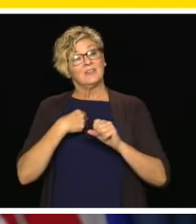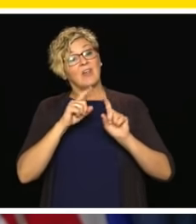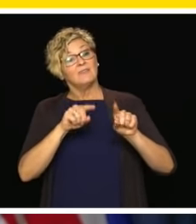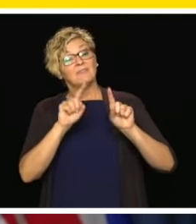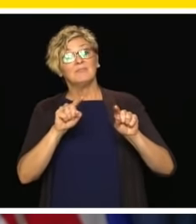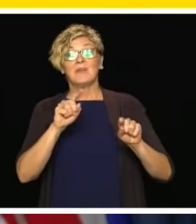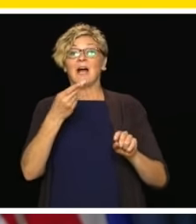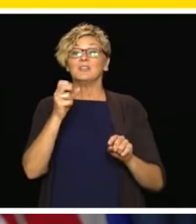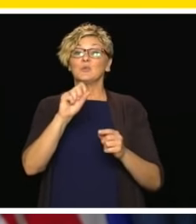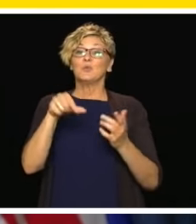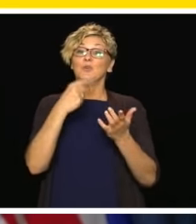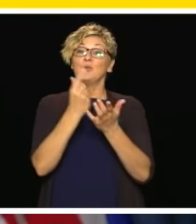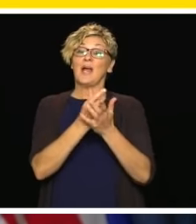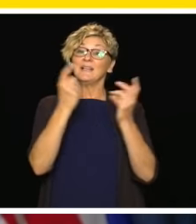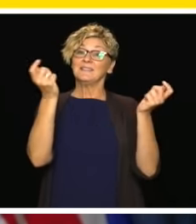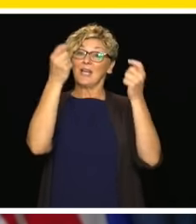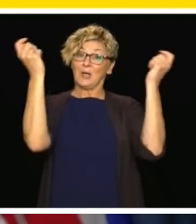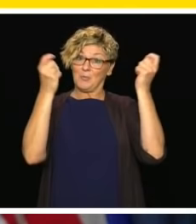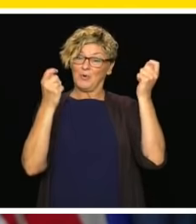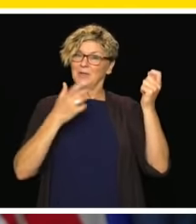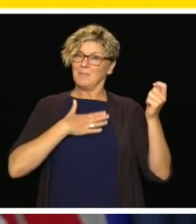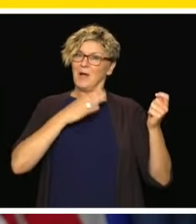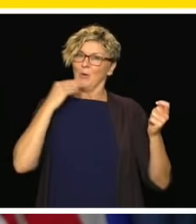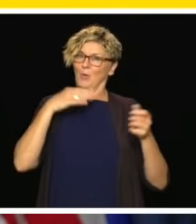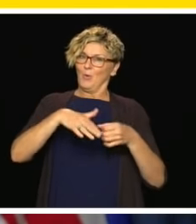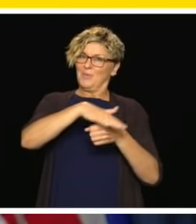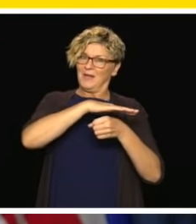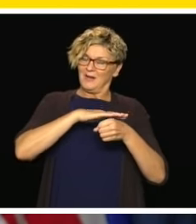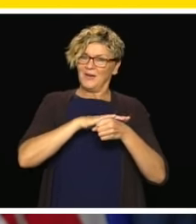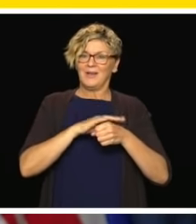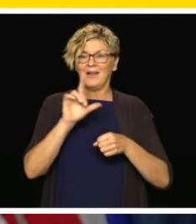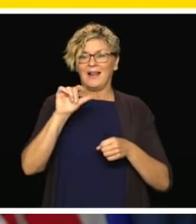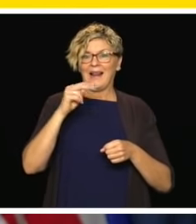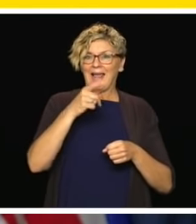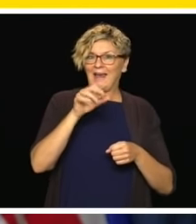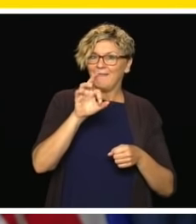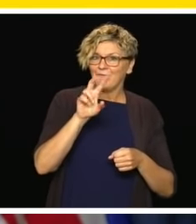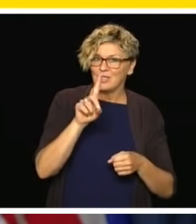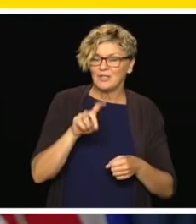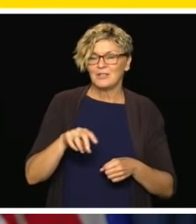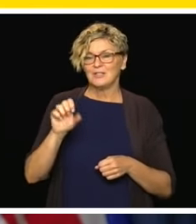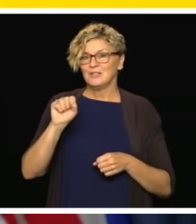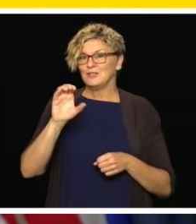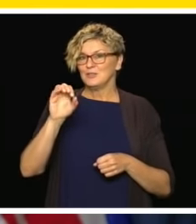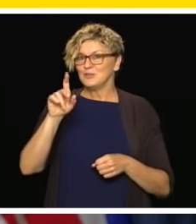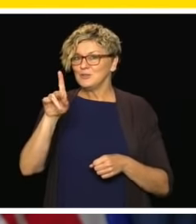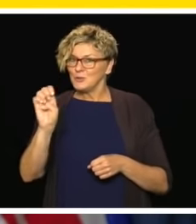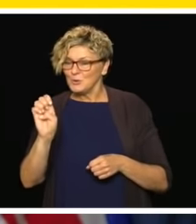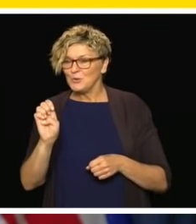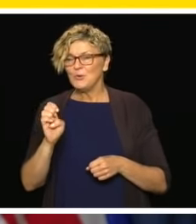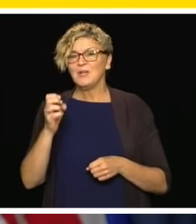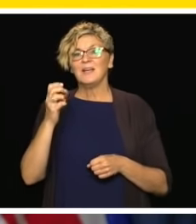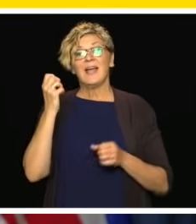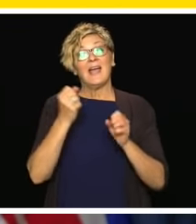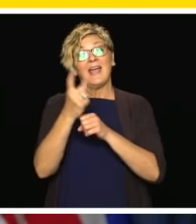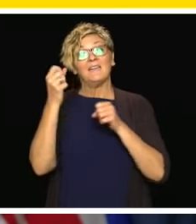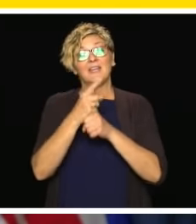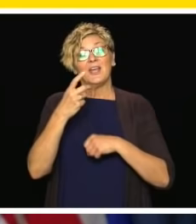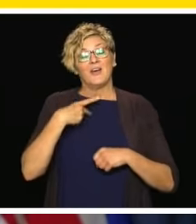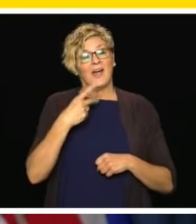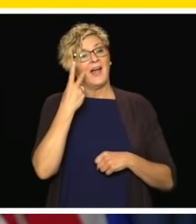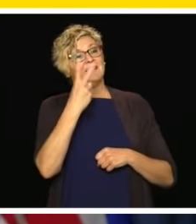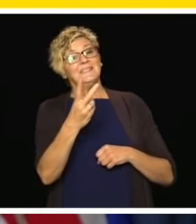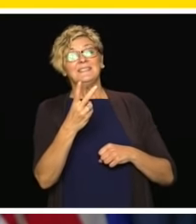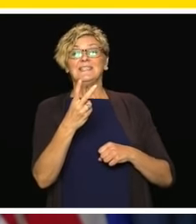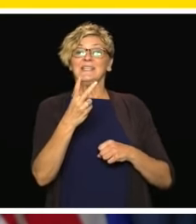in Souk. And I go every year because it gives me hope as I watch young people cross the stage and get their dogwood certificate. It gives me hope that